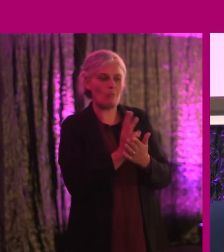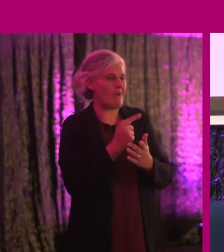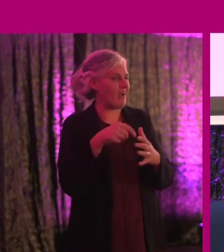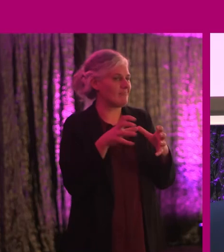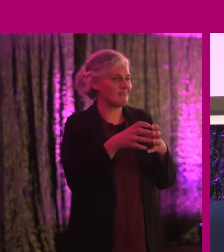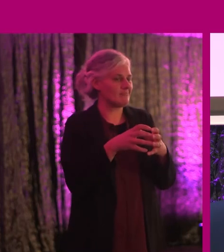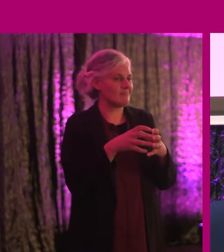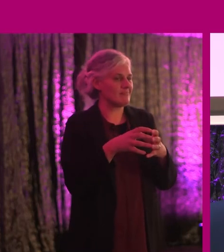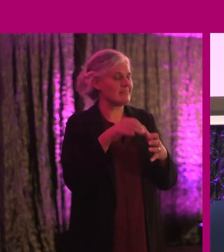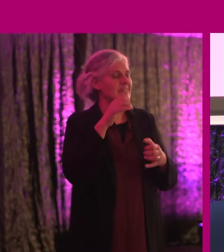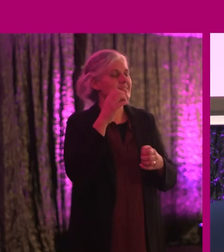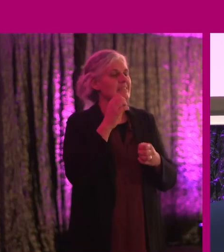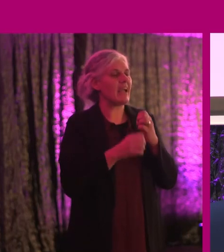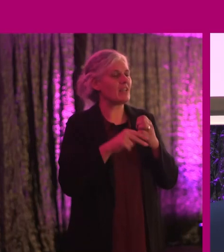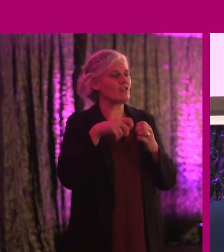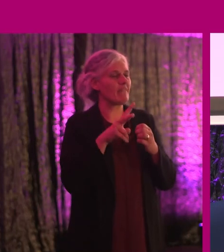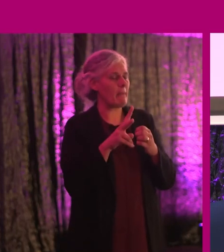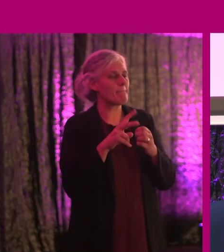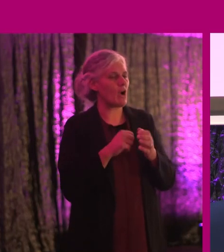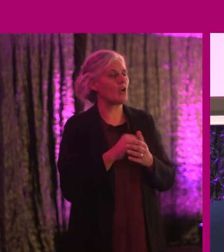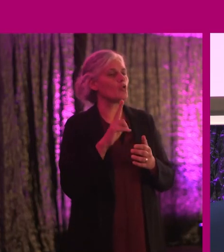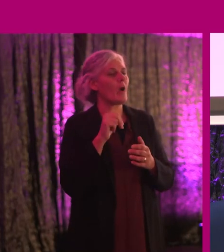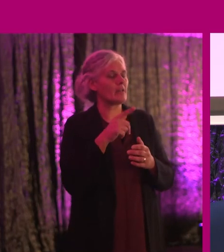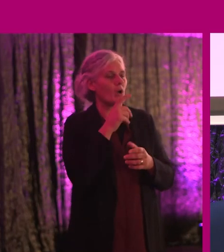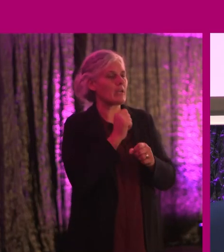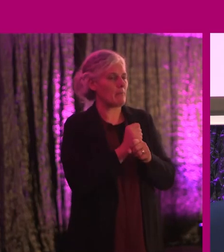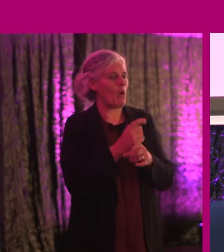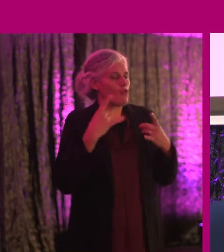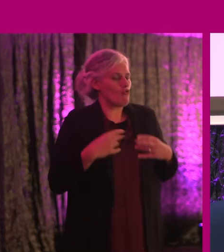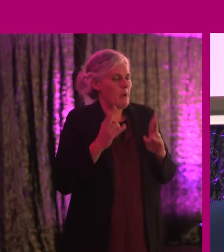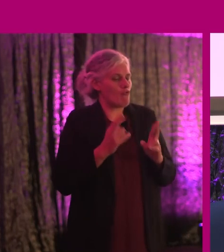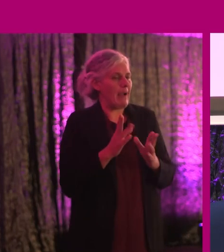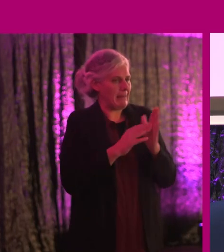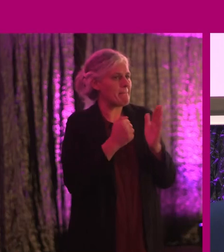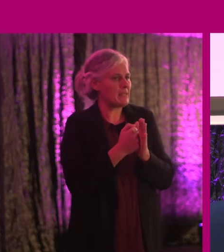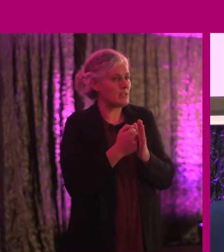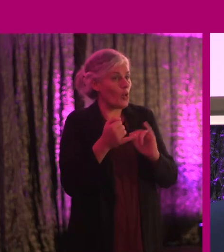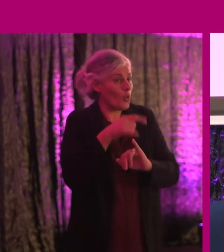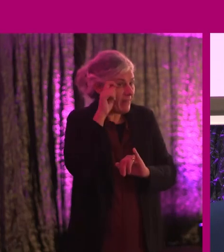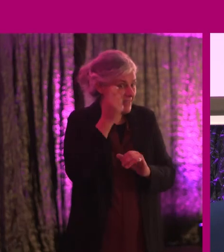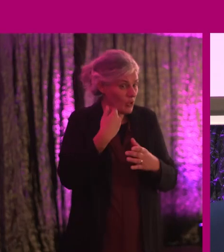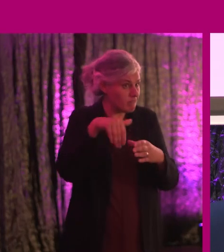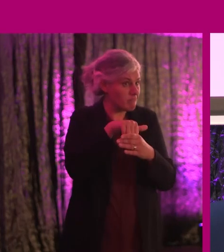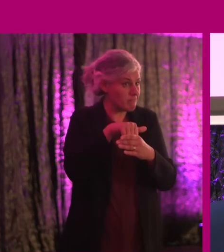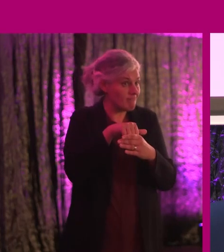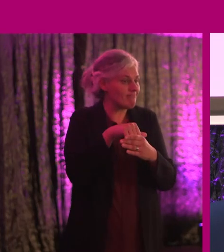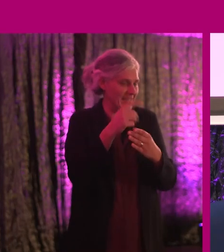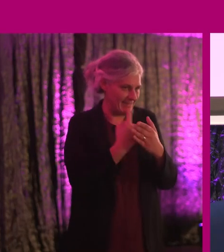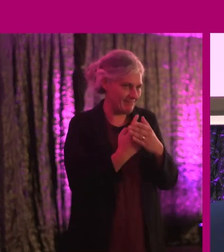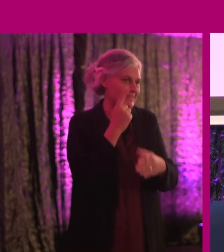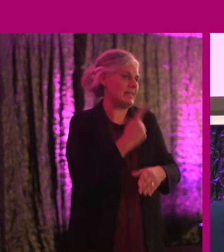UN is talking about human rights and business. Who do you think is missing off that? Disability.